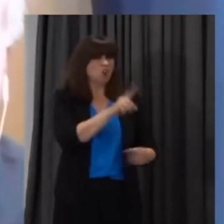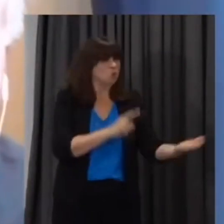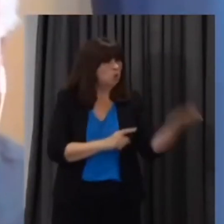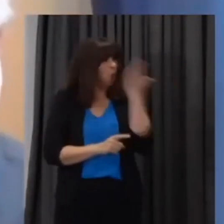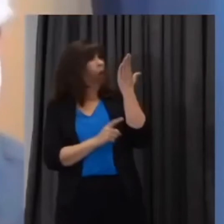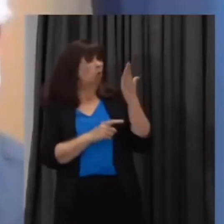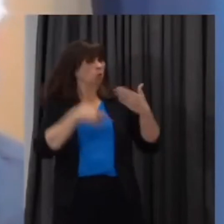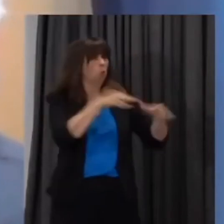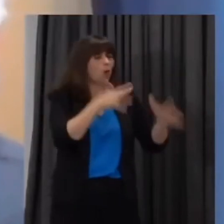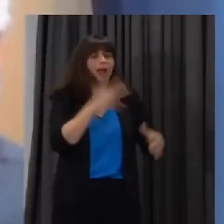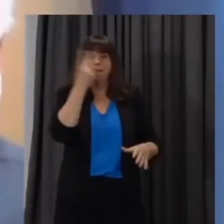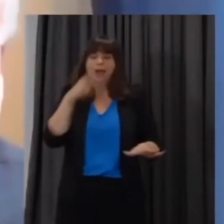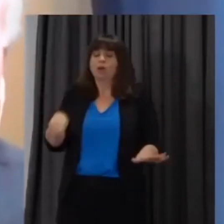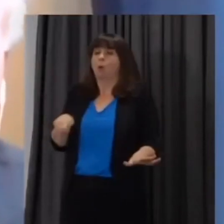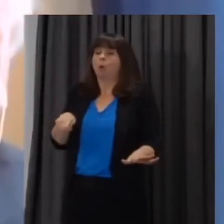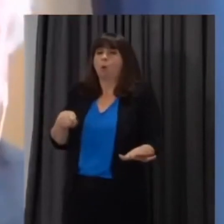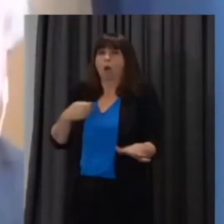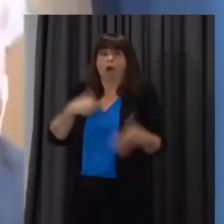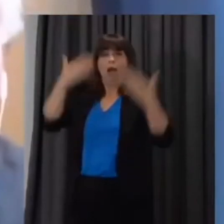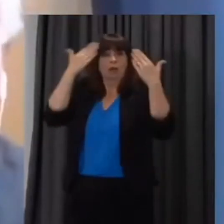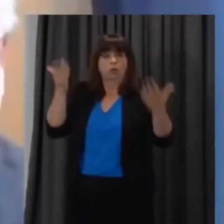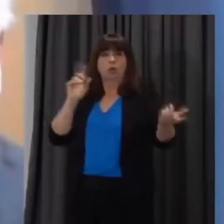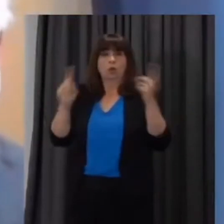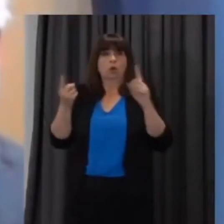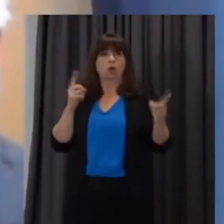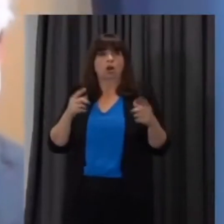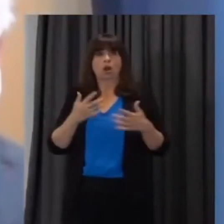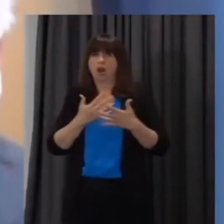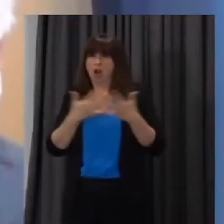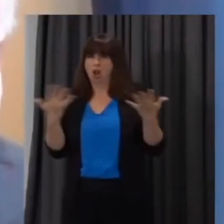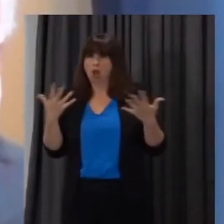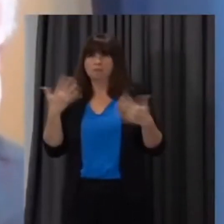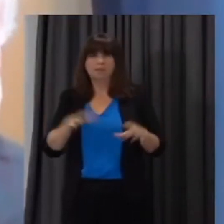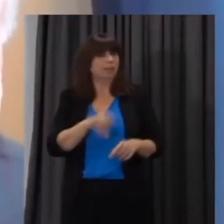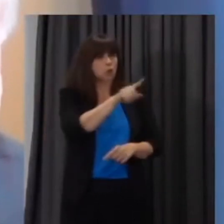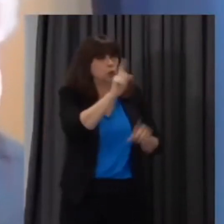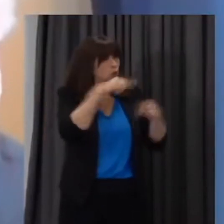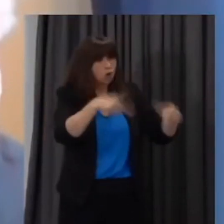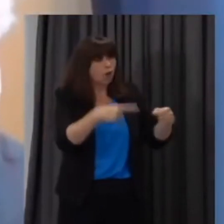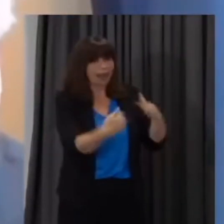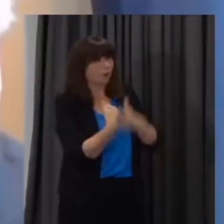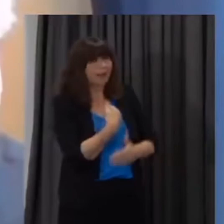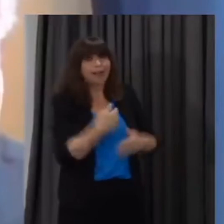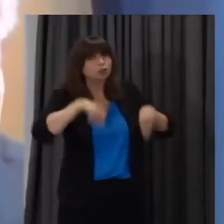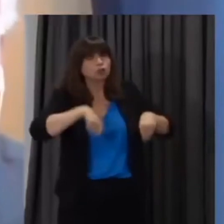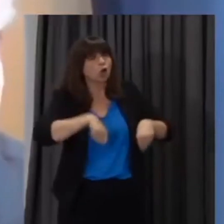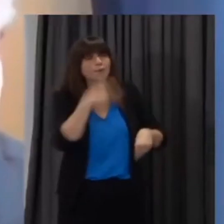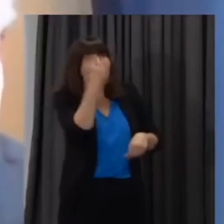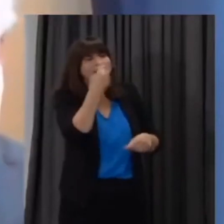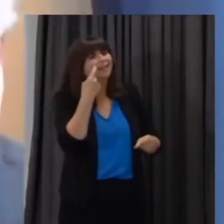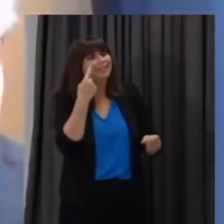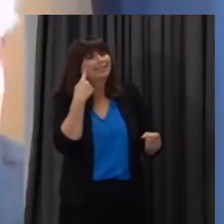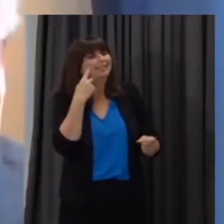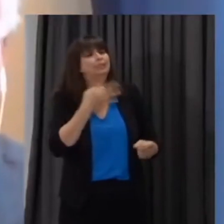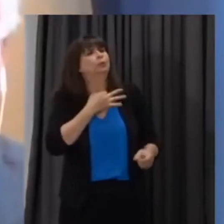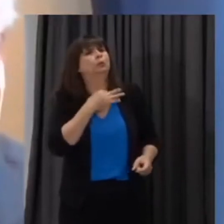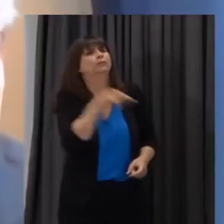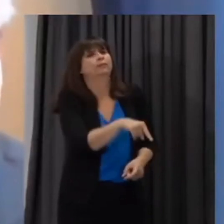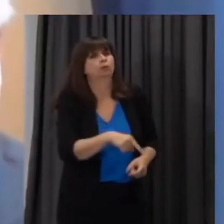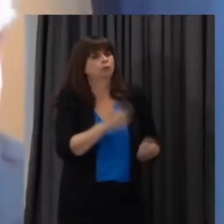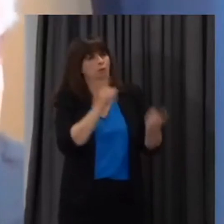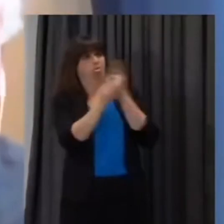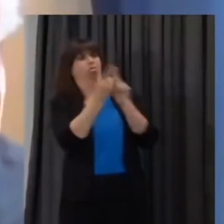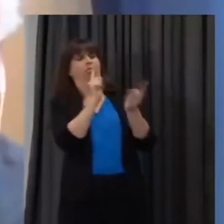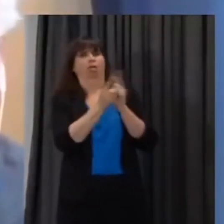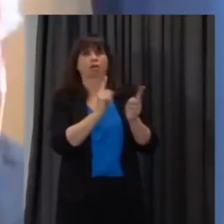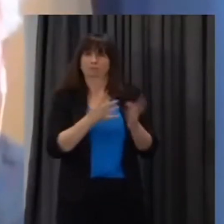we hear that young carers in wales are being shouted at and turned away from shops charities charities are saying this is a rare occurrence but